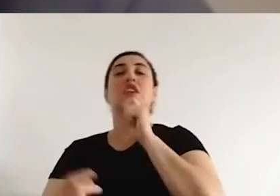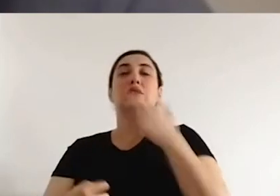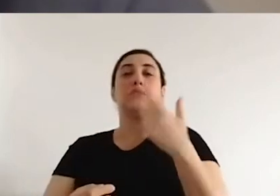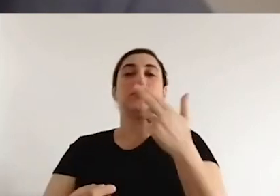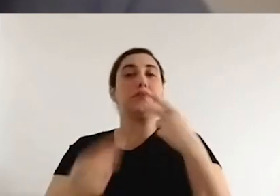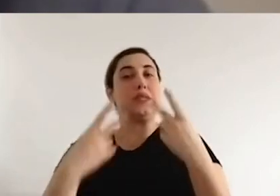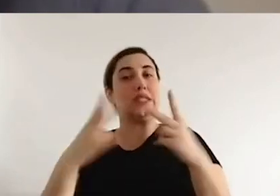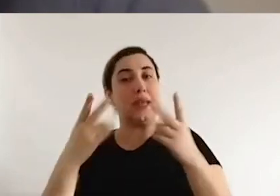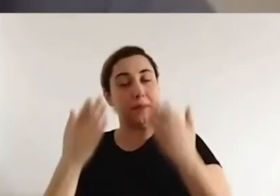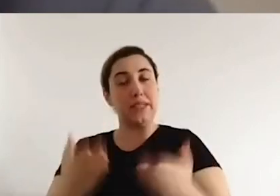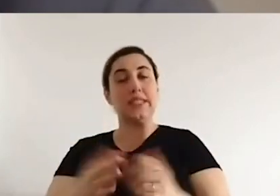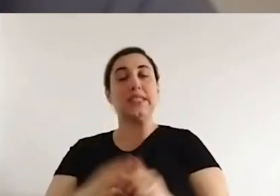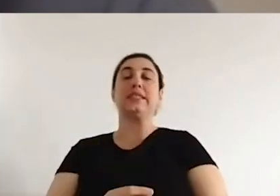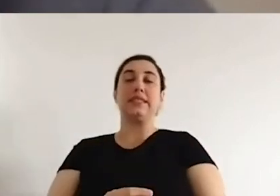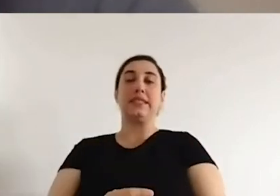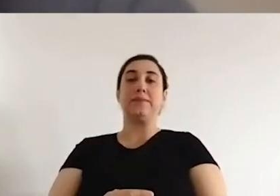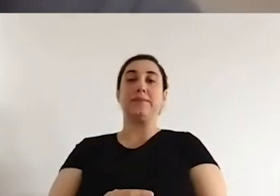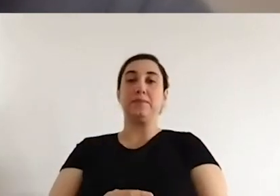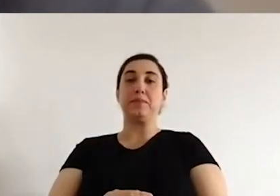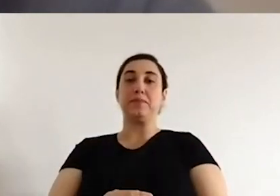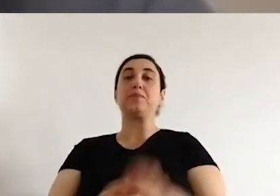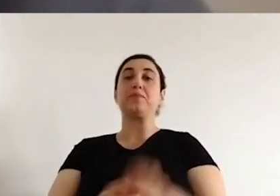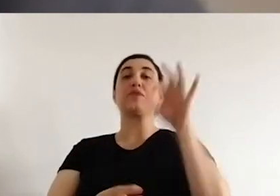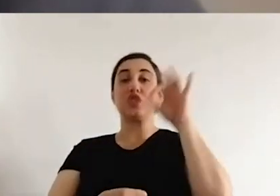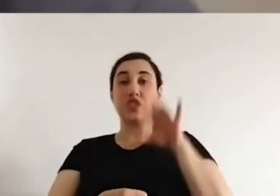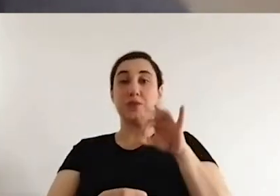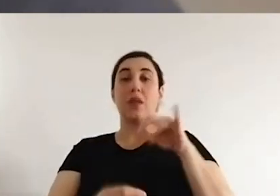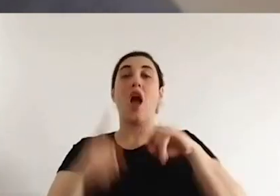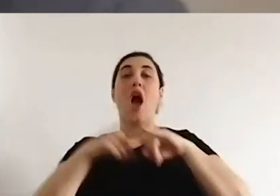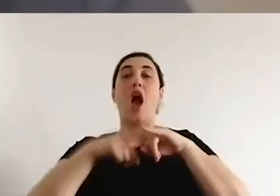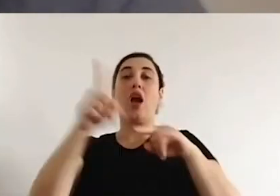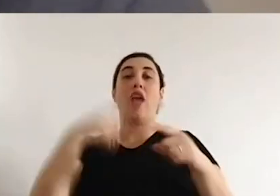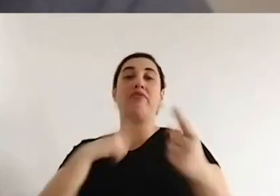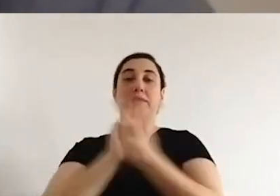them with me. I want to turn to Hakan. It's over to you.